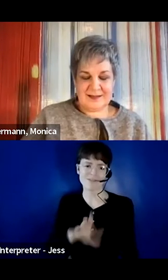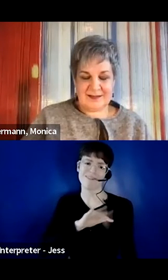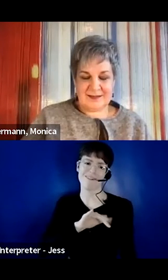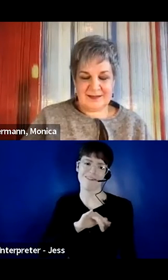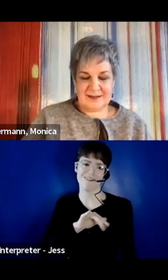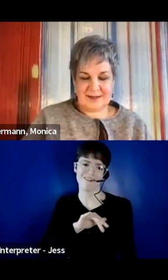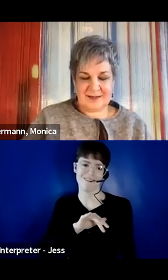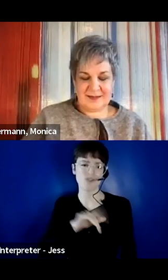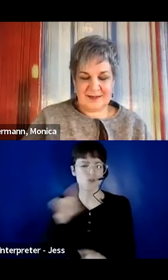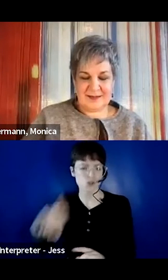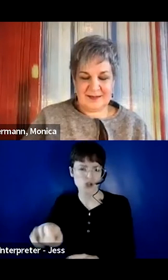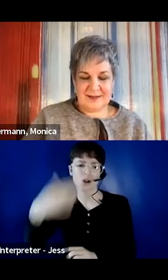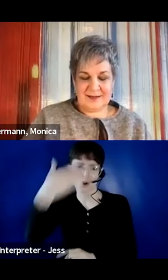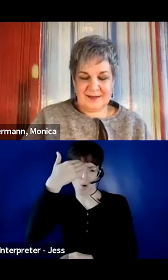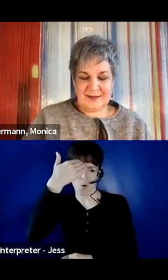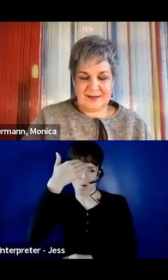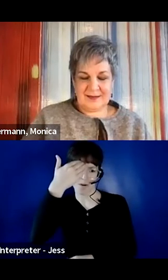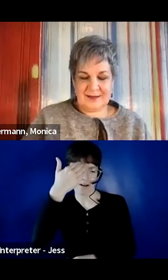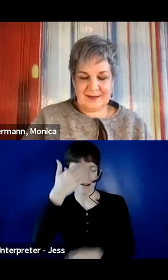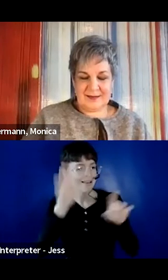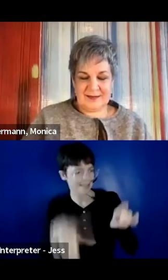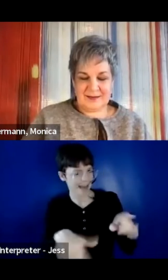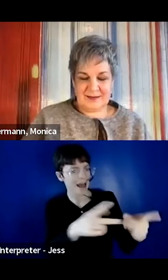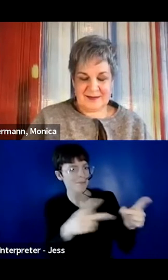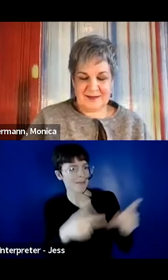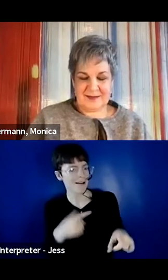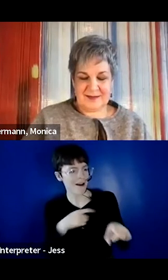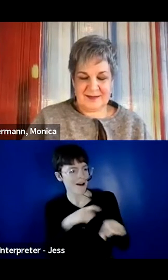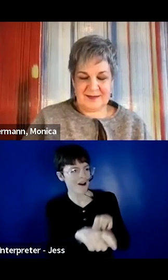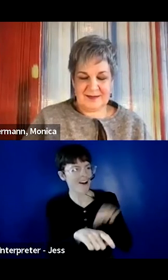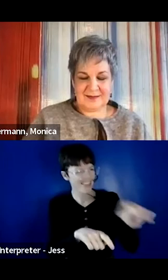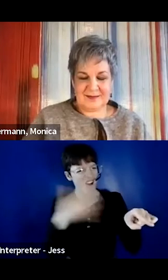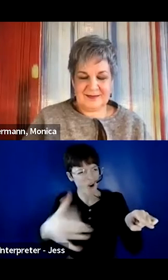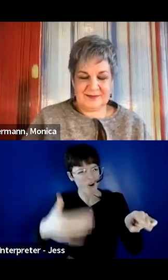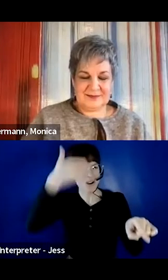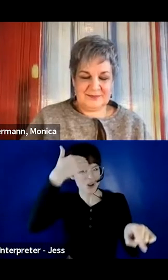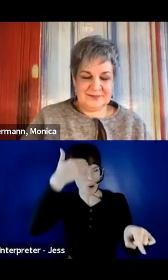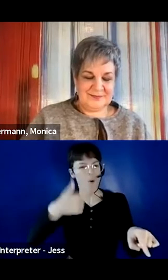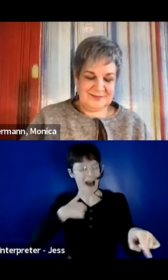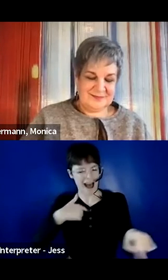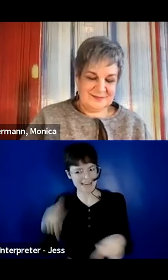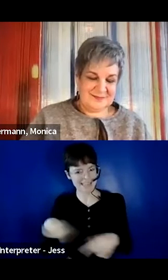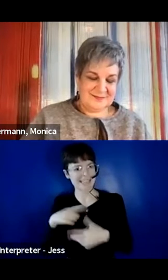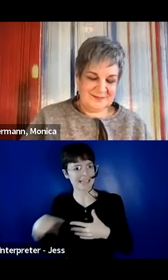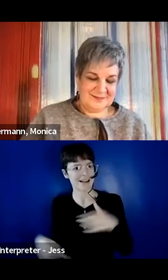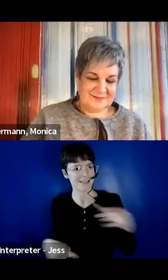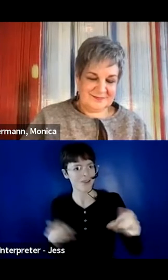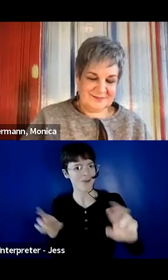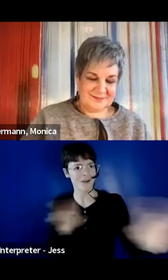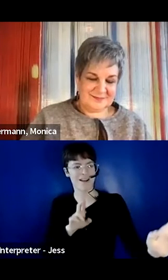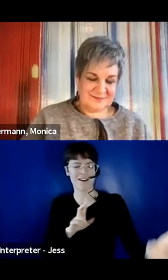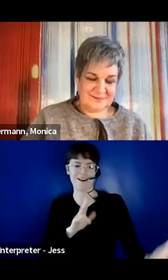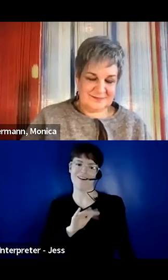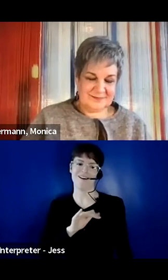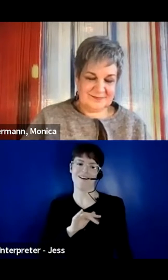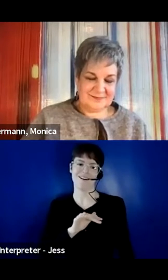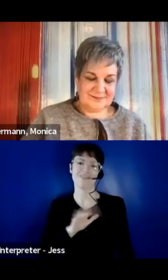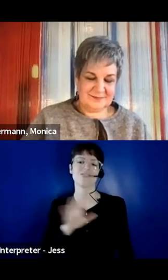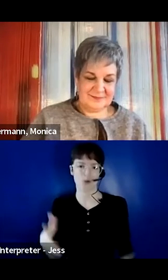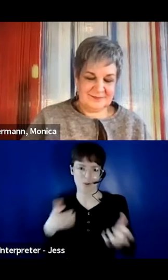knew the things that were needed to be accessible. The second is,